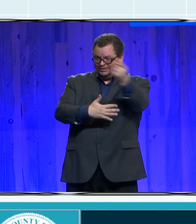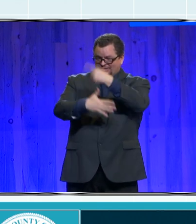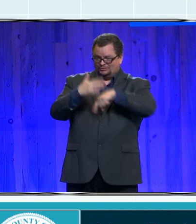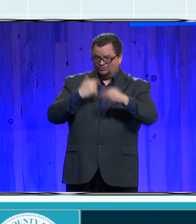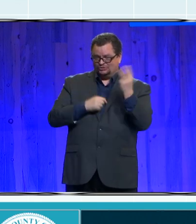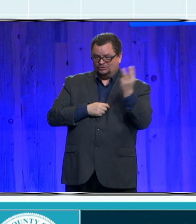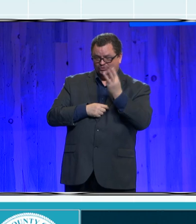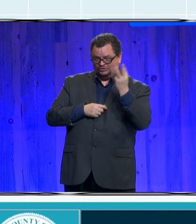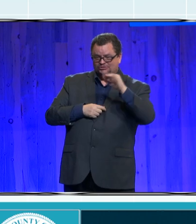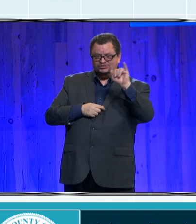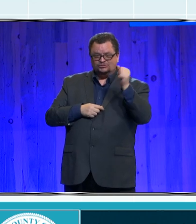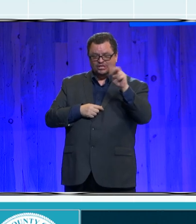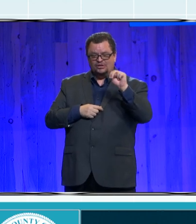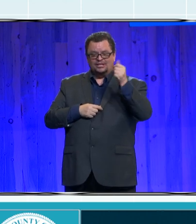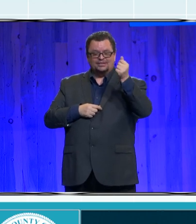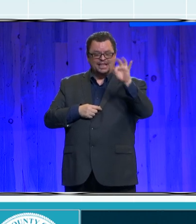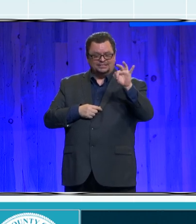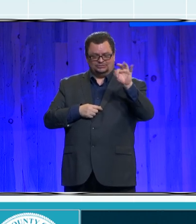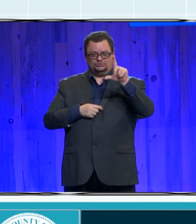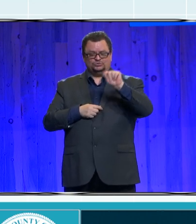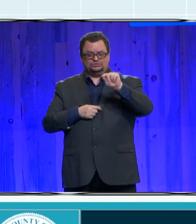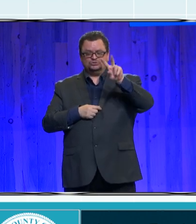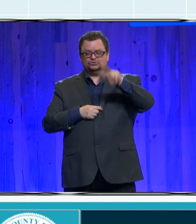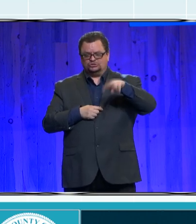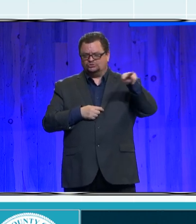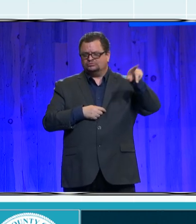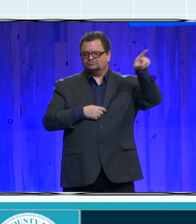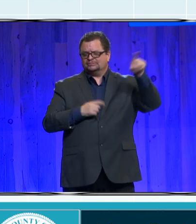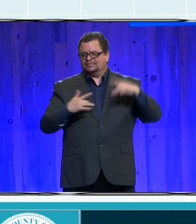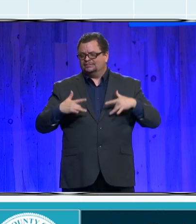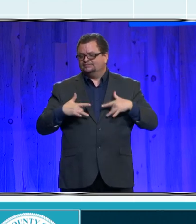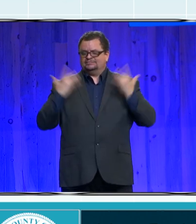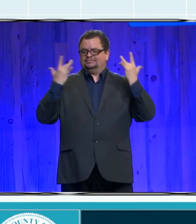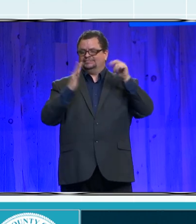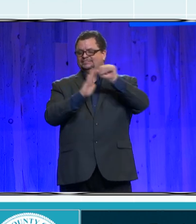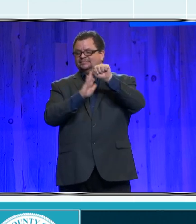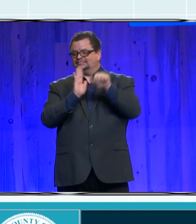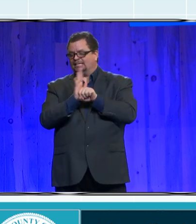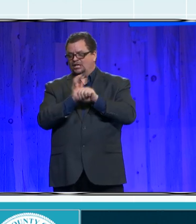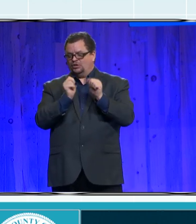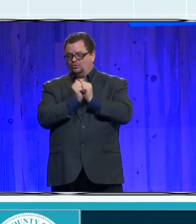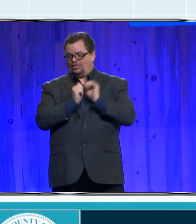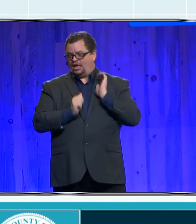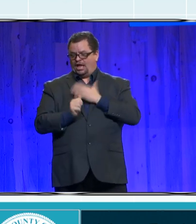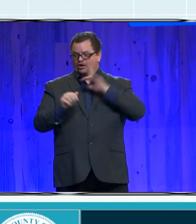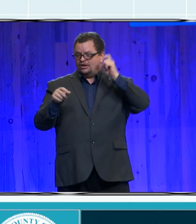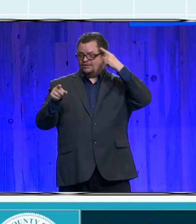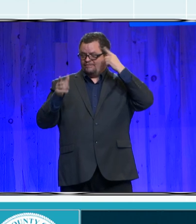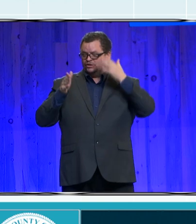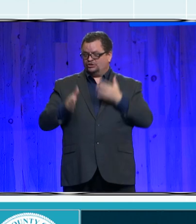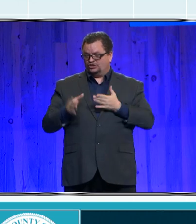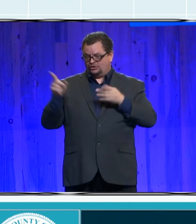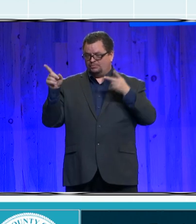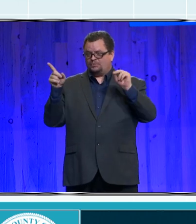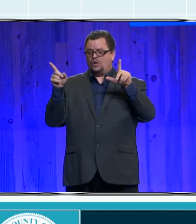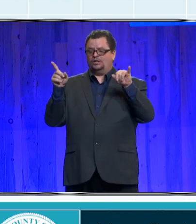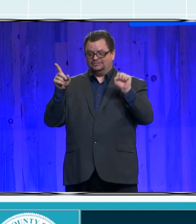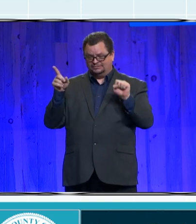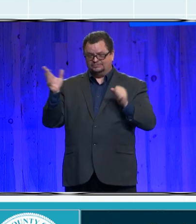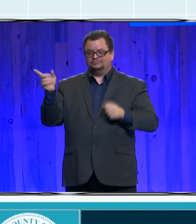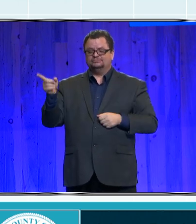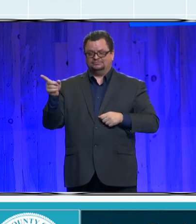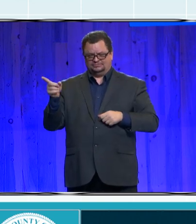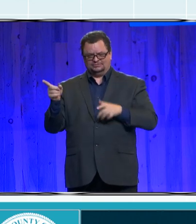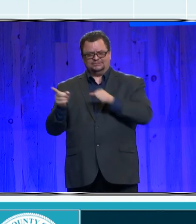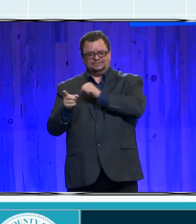the 2022 State of the State with our governor, Governor Jared Polis, and Senate President, Leroy